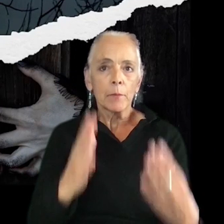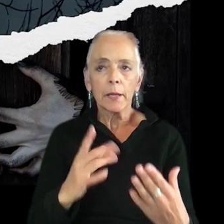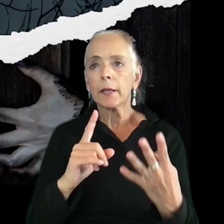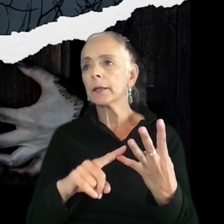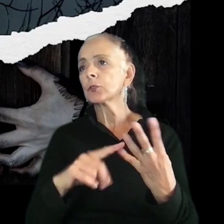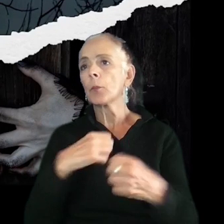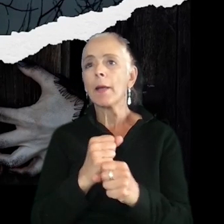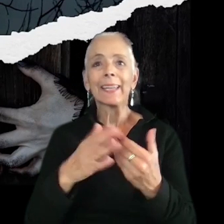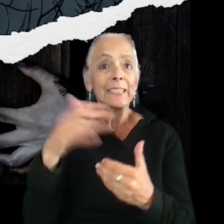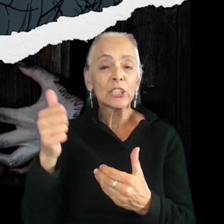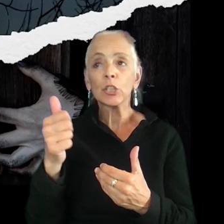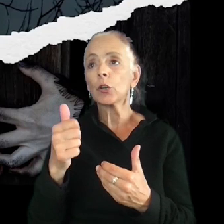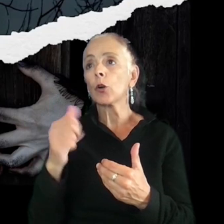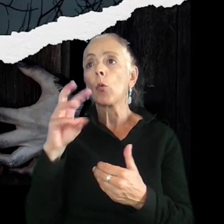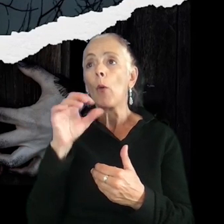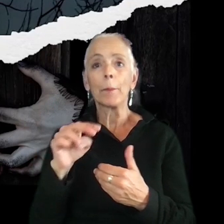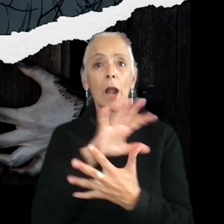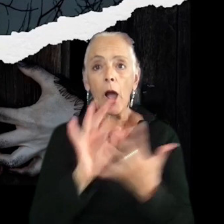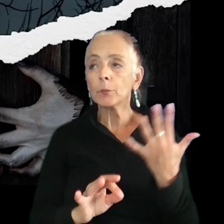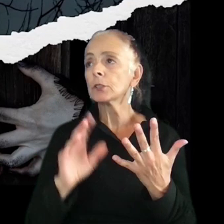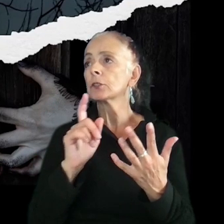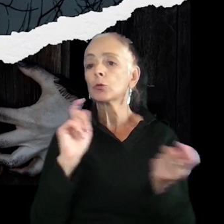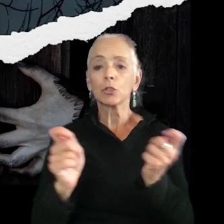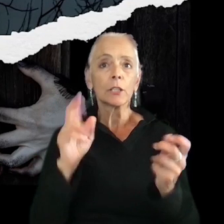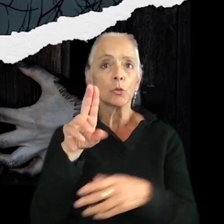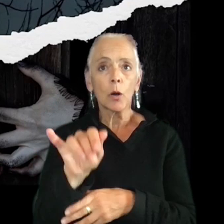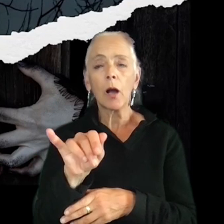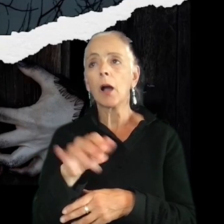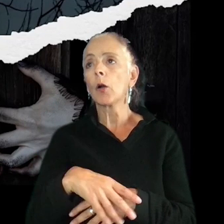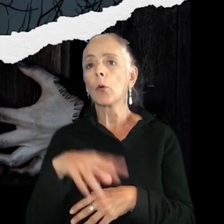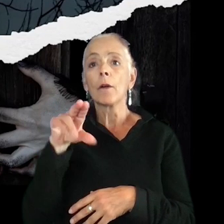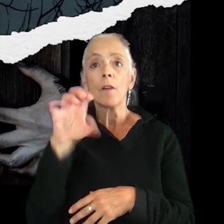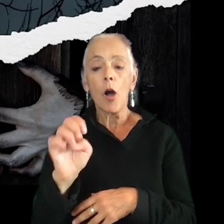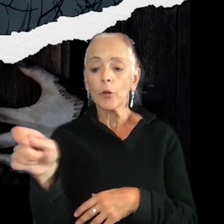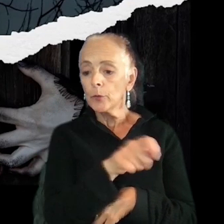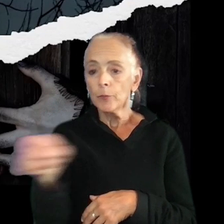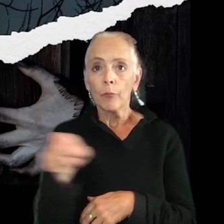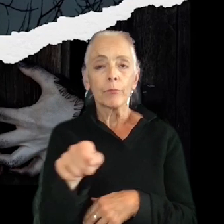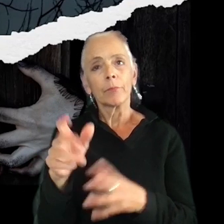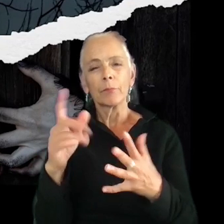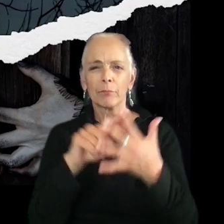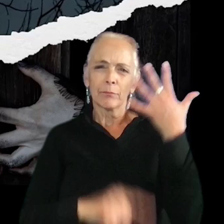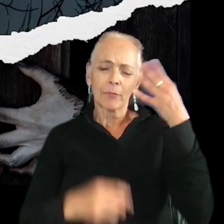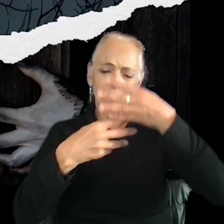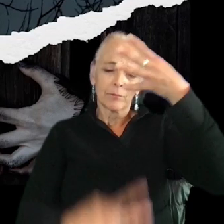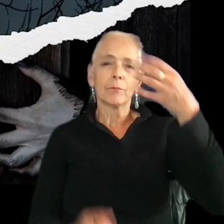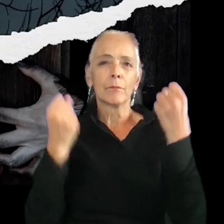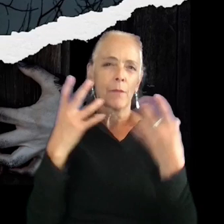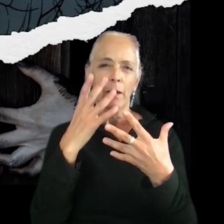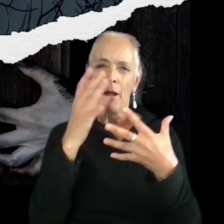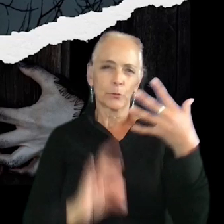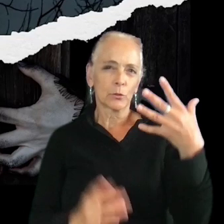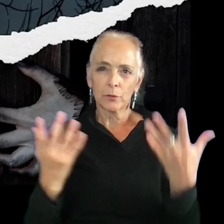options and let them change the UI. Let them adjust the volume with separate sliders. The list goes on forever. The idea is,